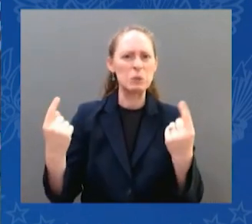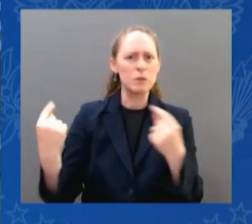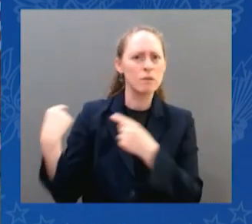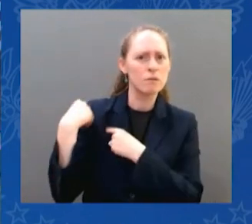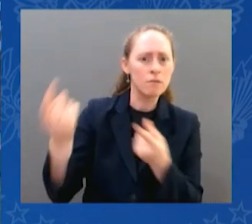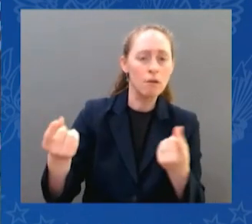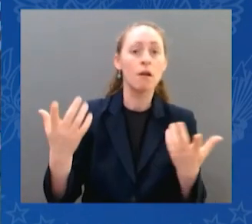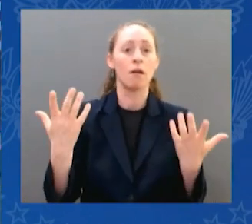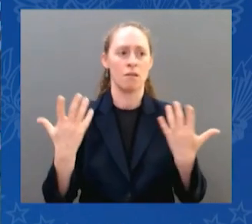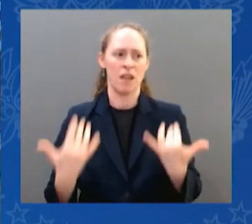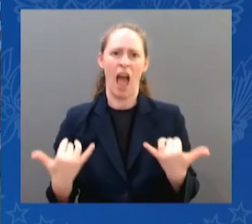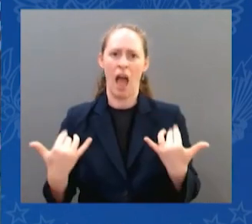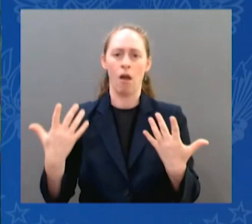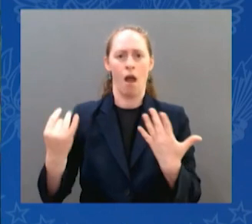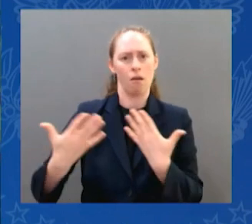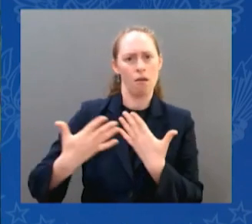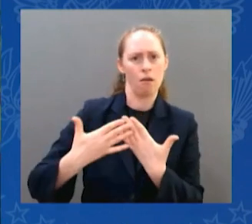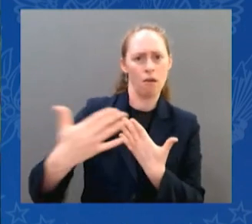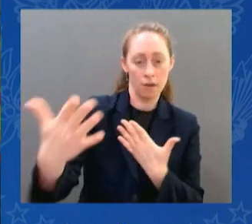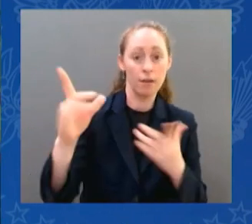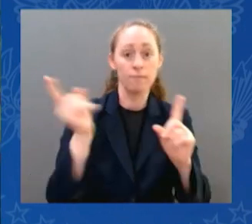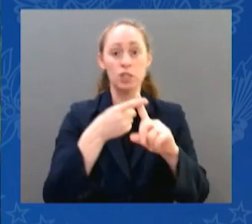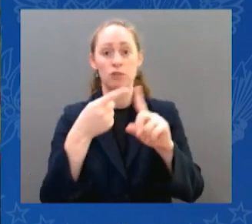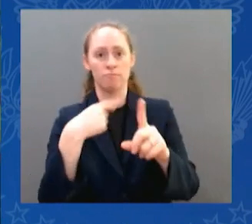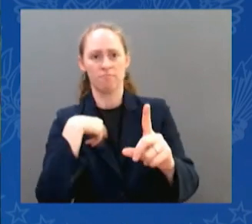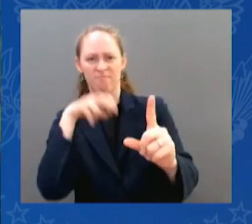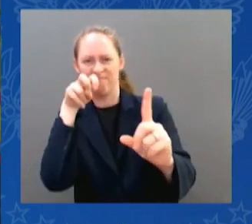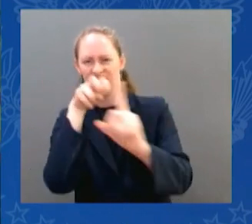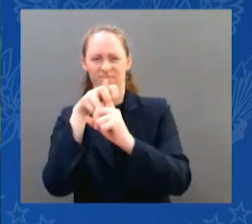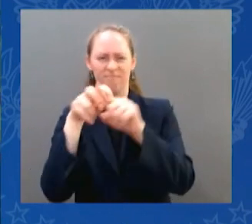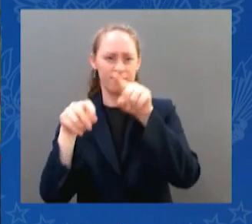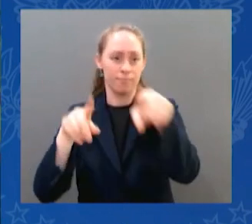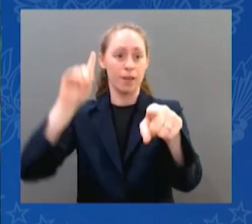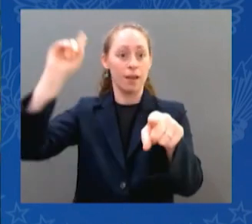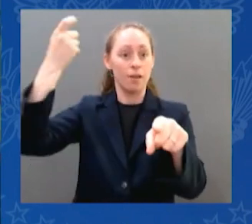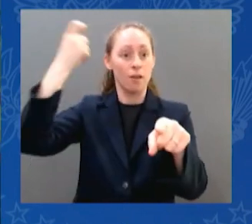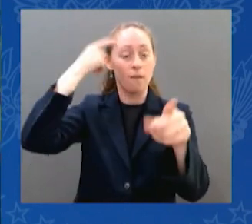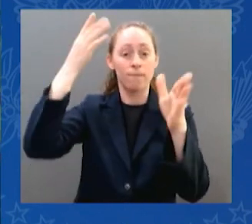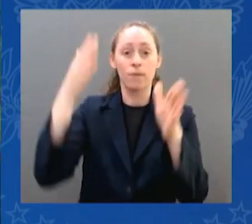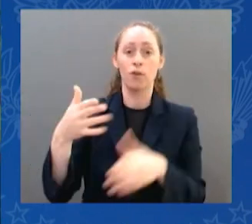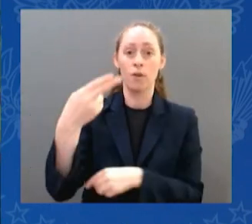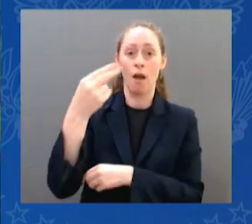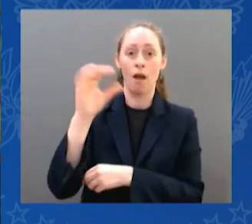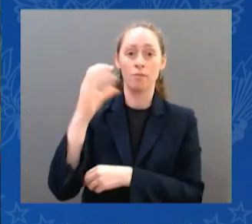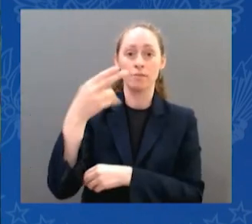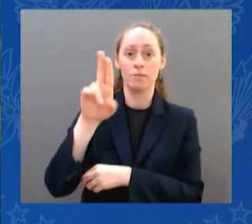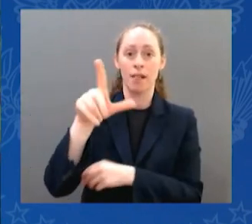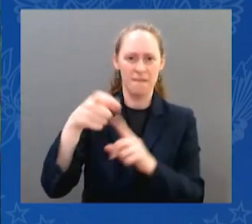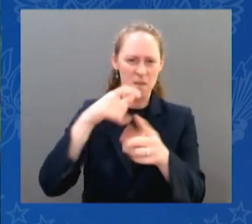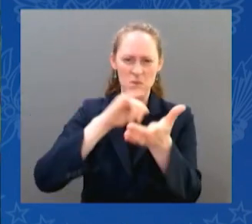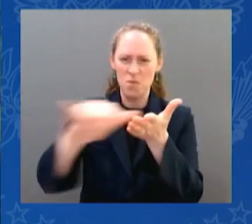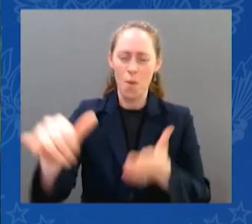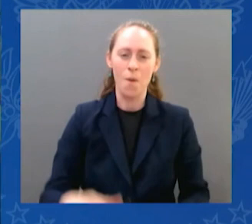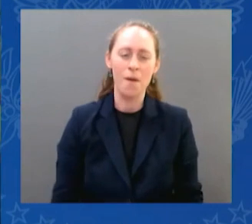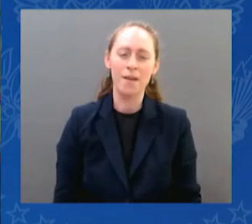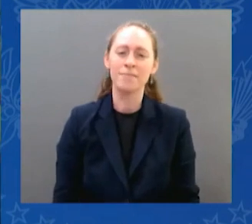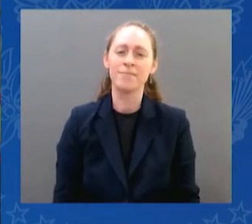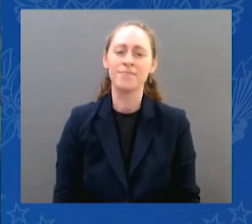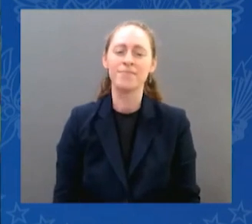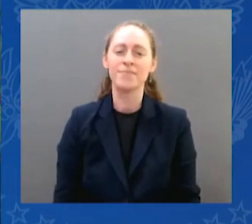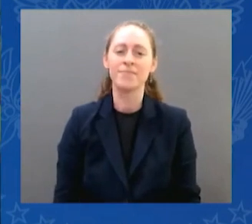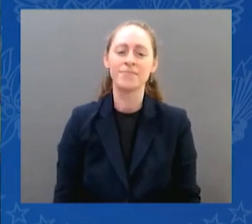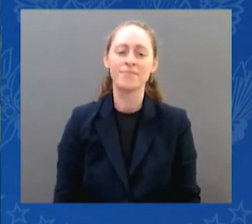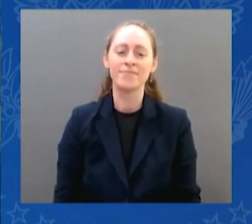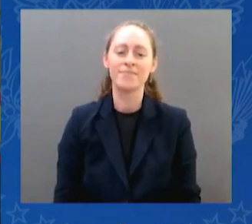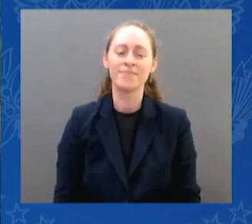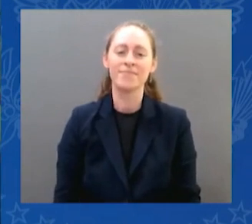Over to you. Thank you, Jen. And thank you, Mr. President, for convening us with the sense of urgency that I feel that you